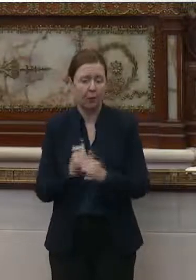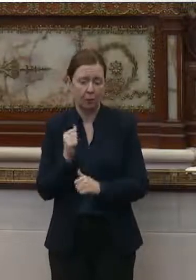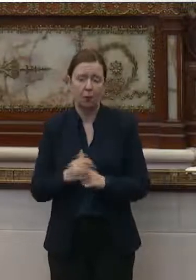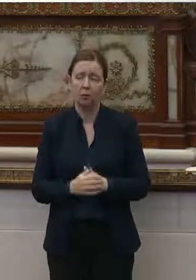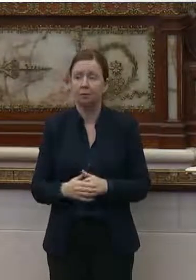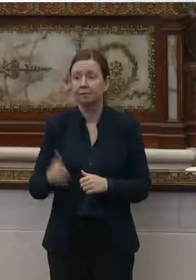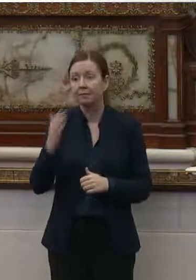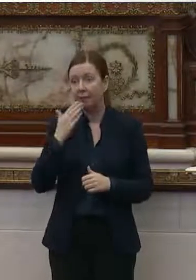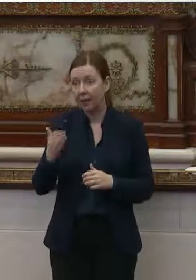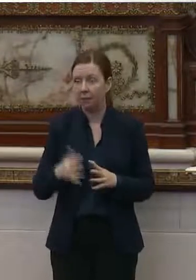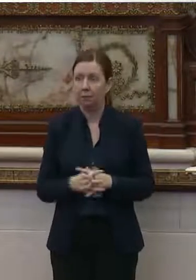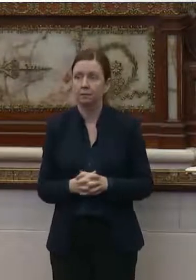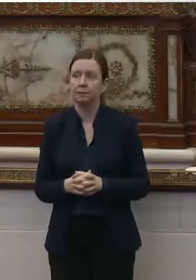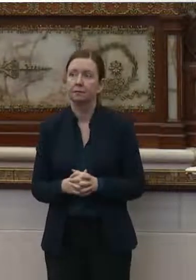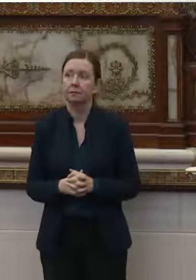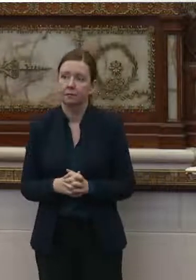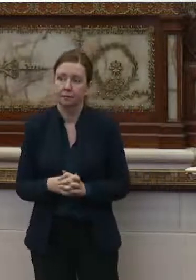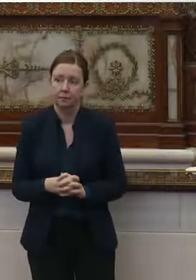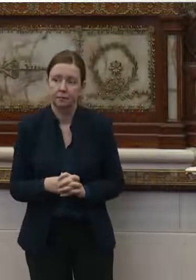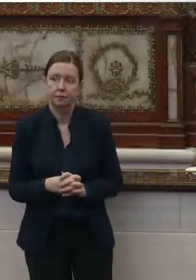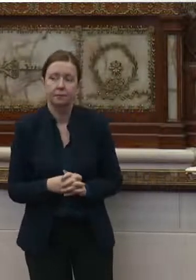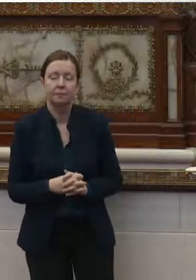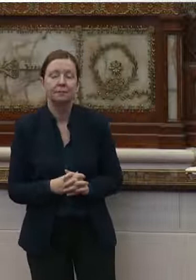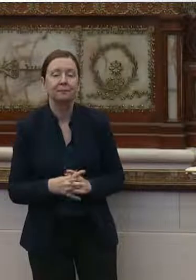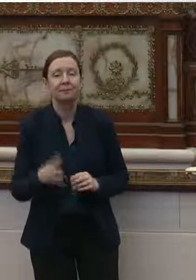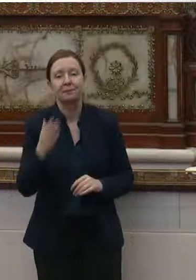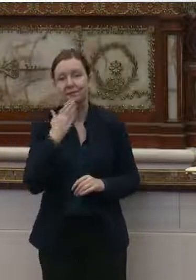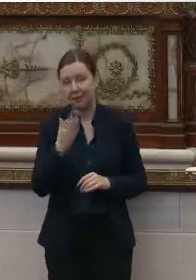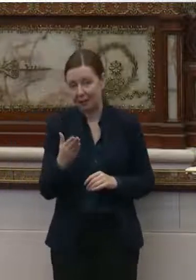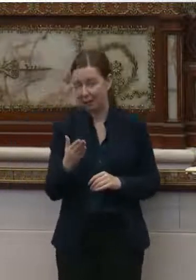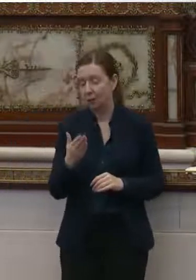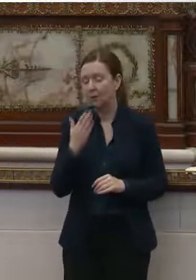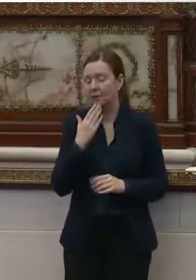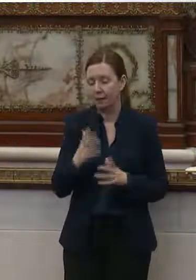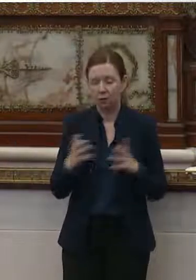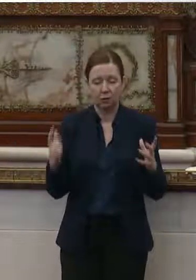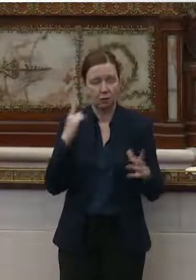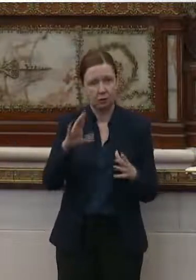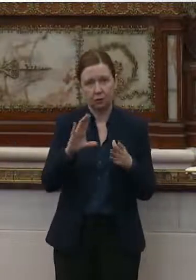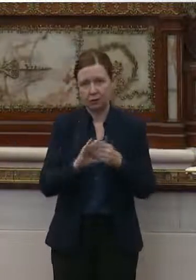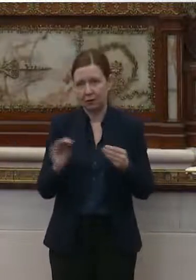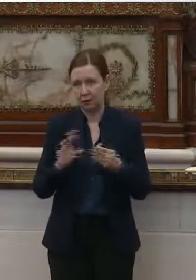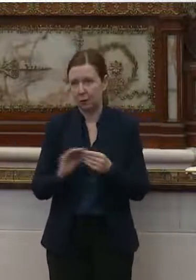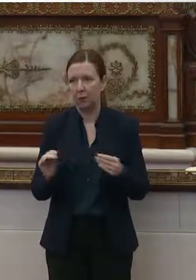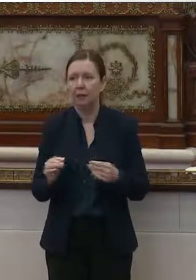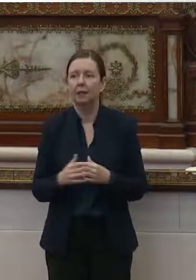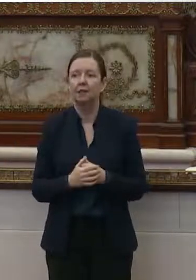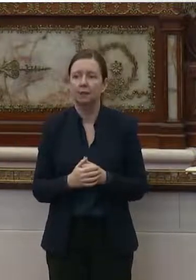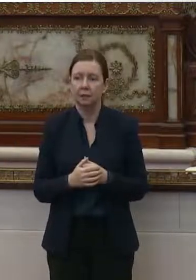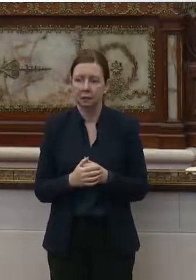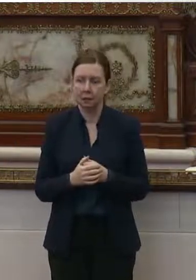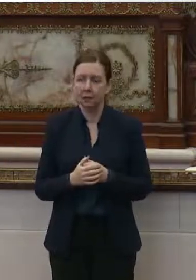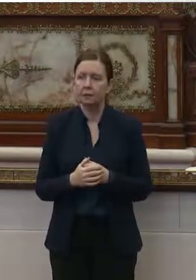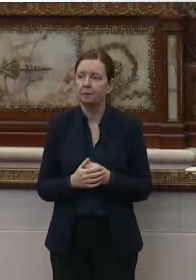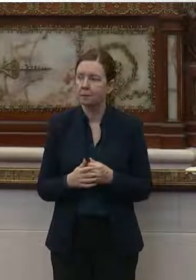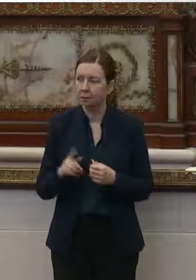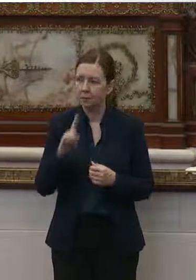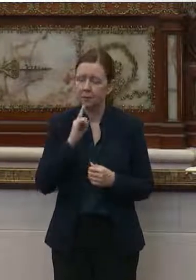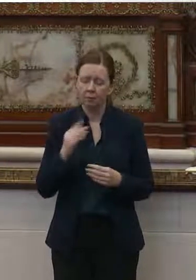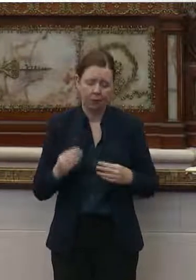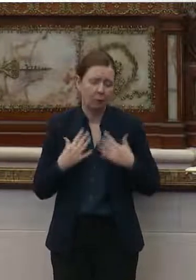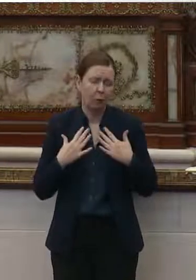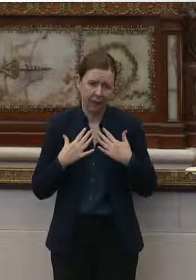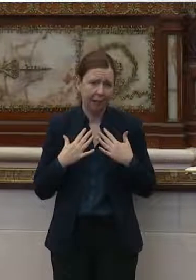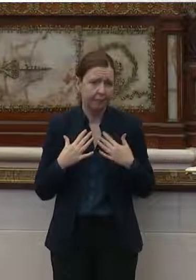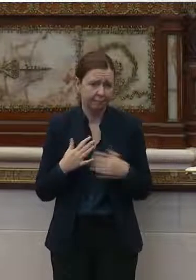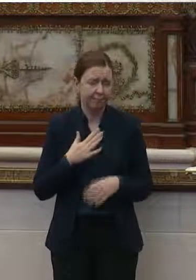most. Thank you. Thank you. Thank you so much for your testimony and I have to say it's really moving.